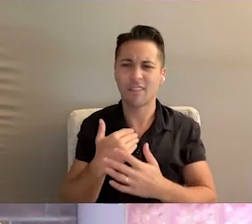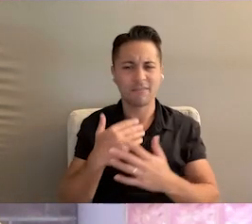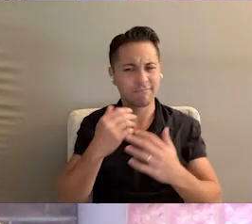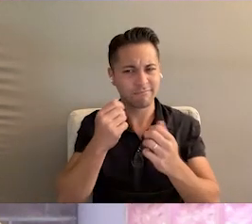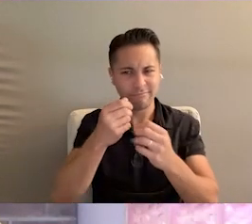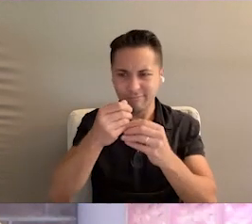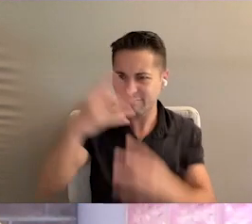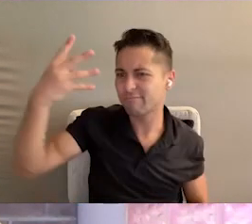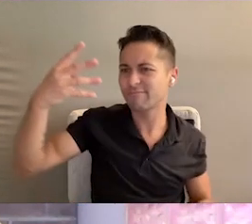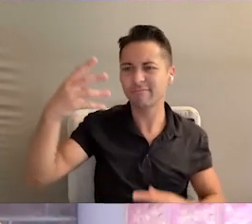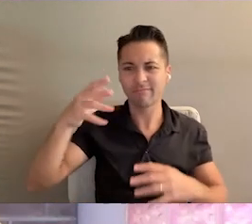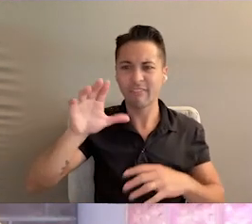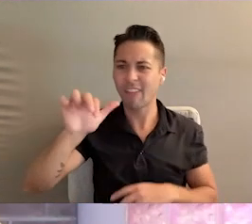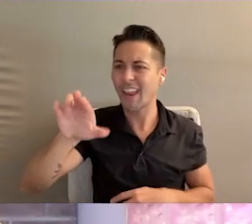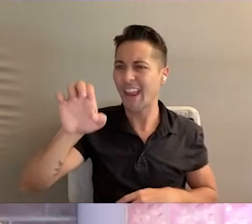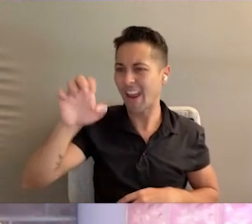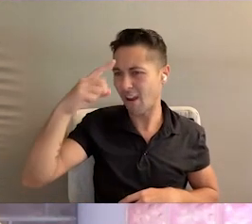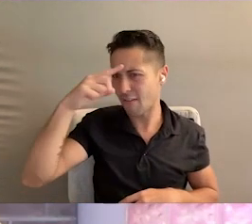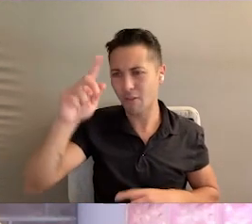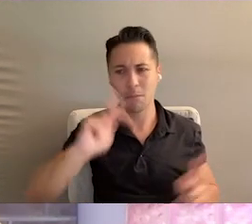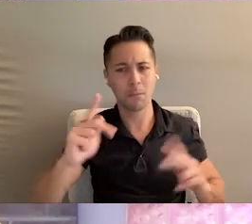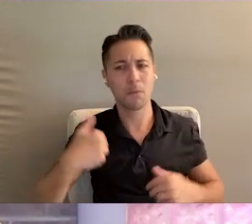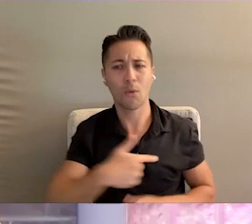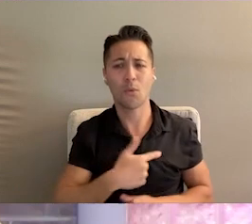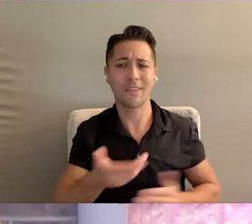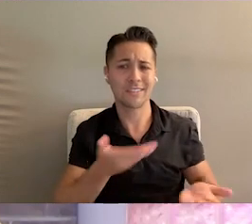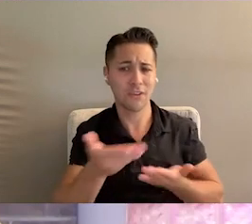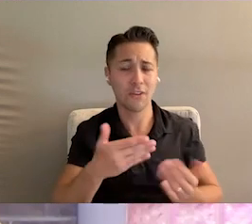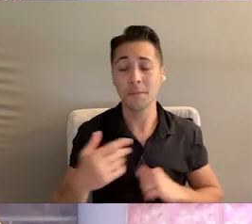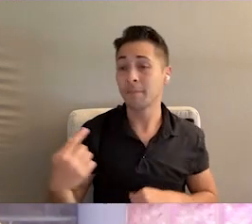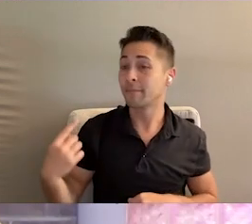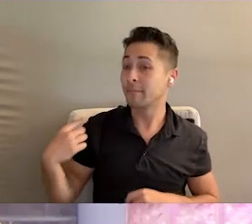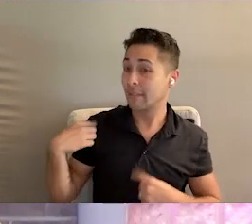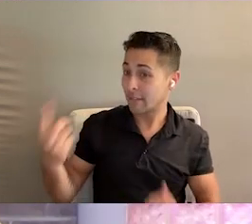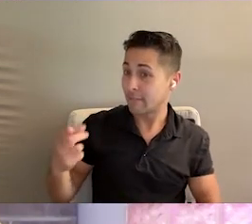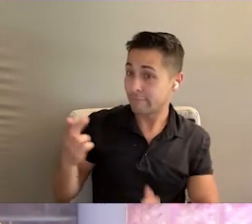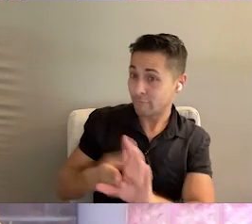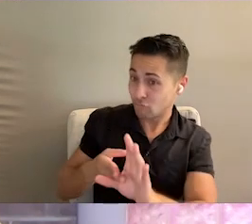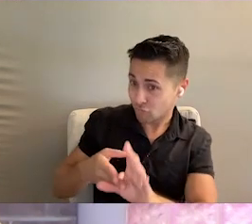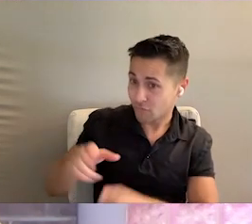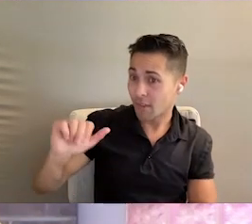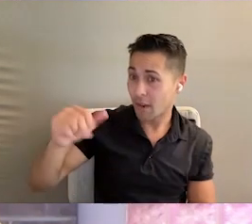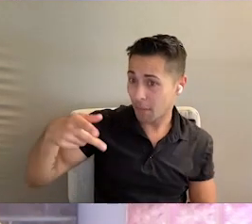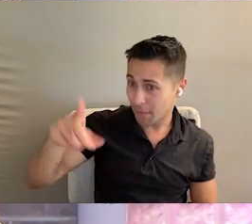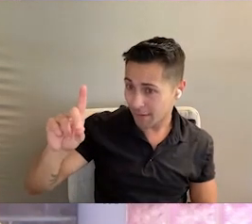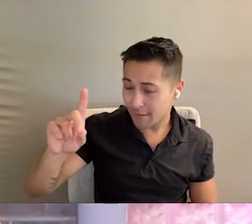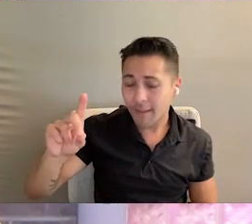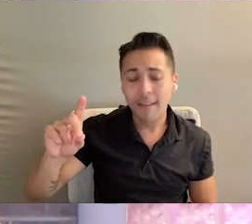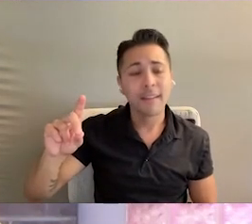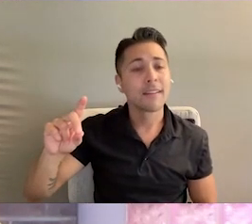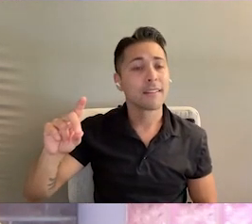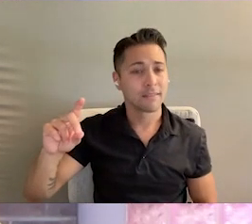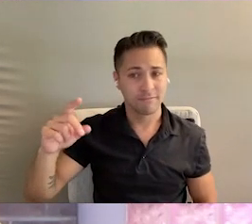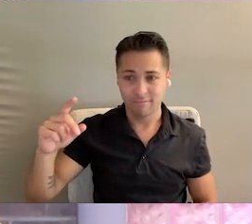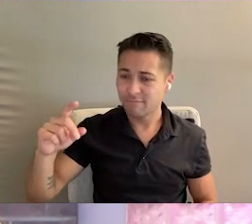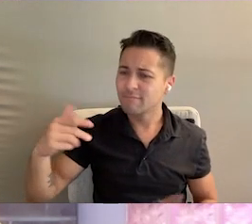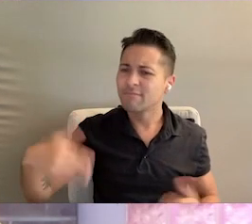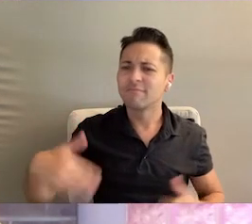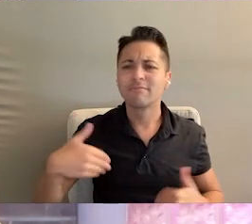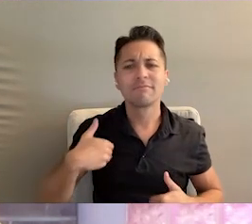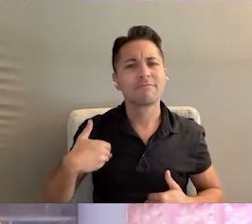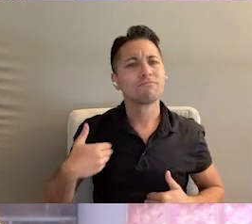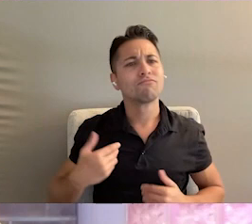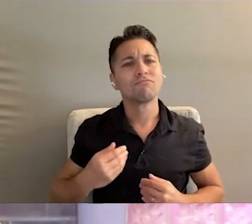system of care for the people that we serve. Since my time at APD, and in particular, the last couple of days, I have